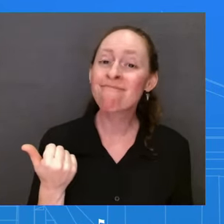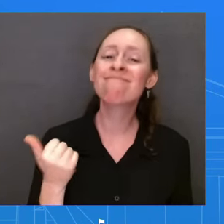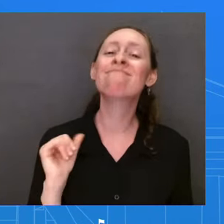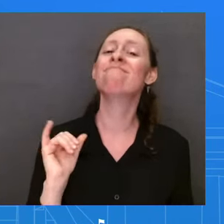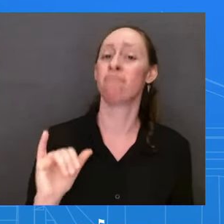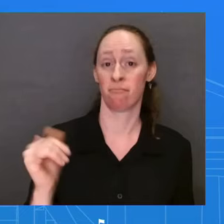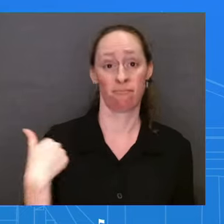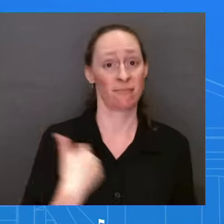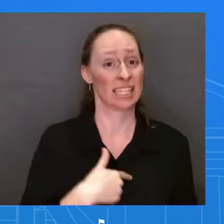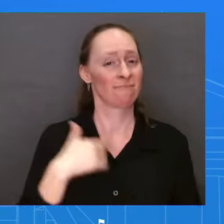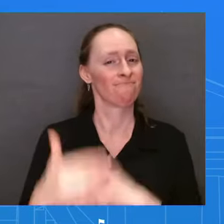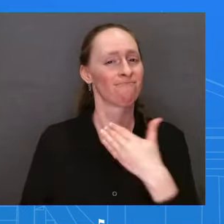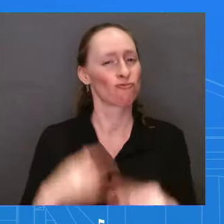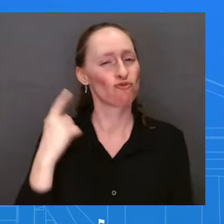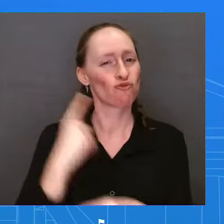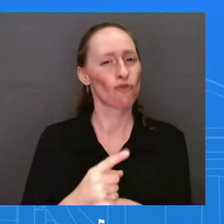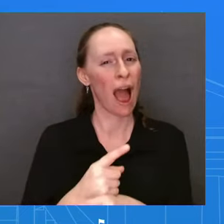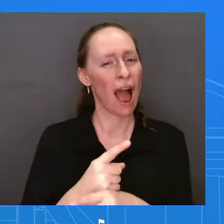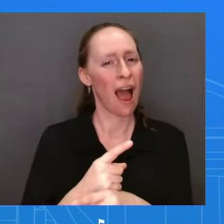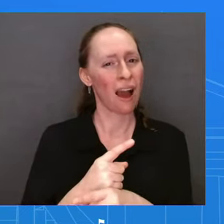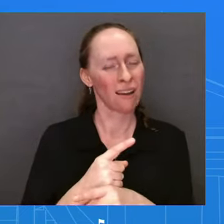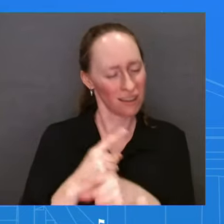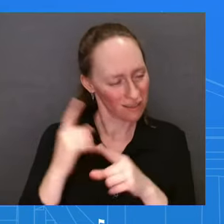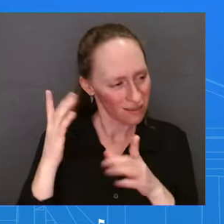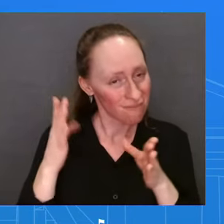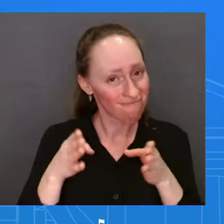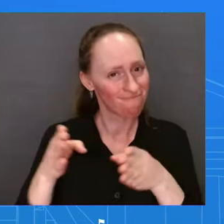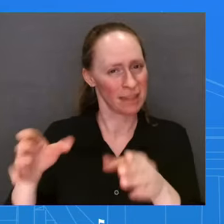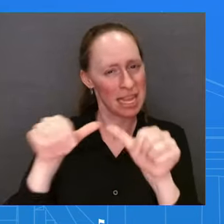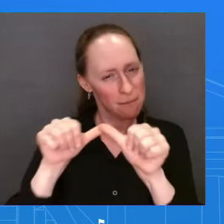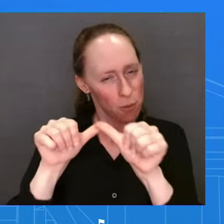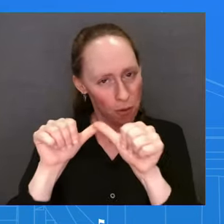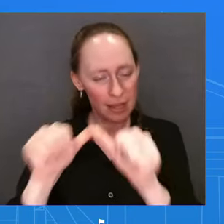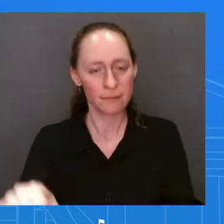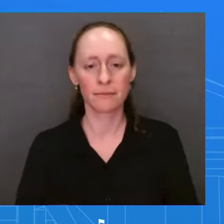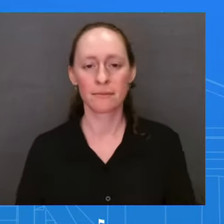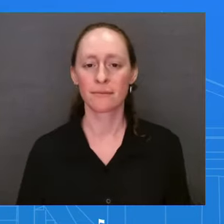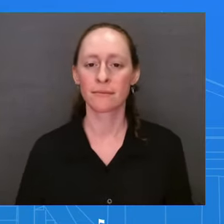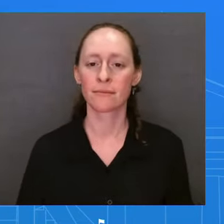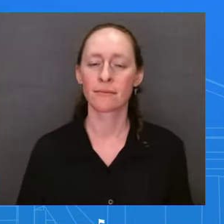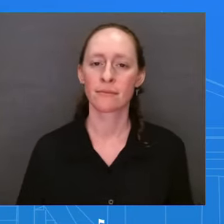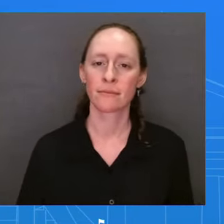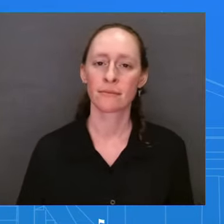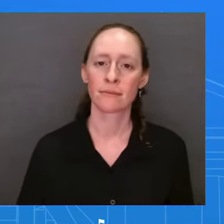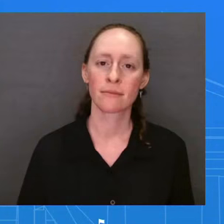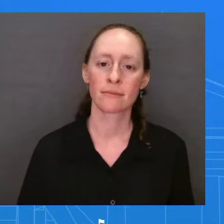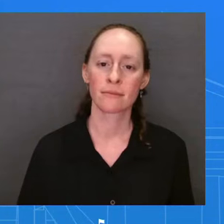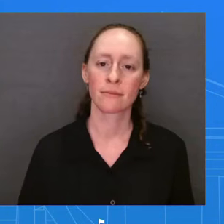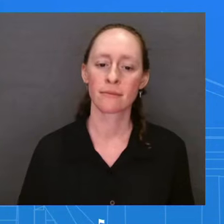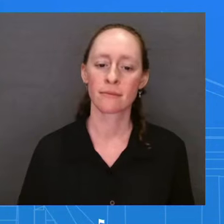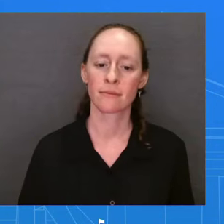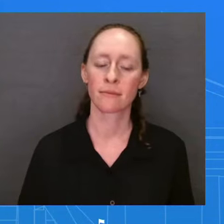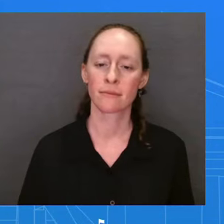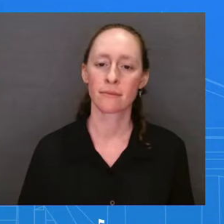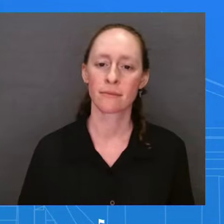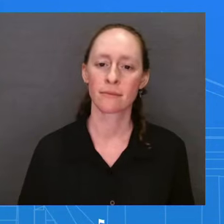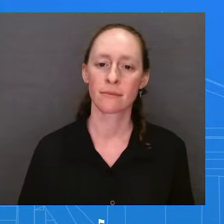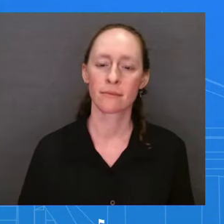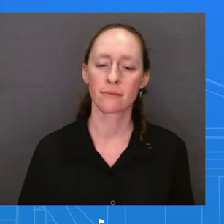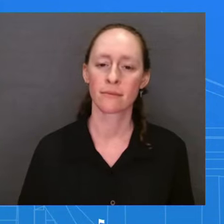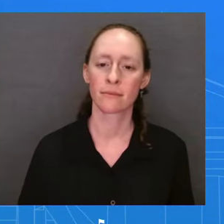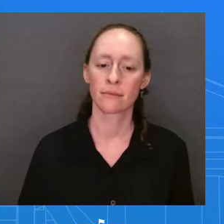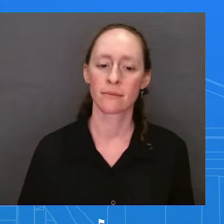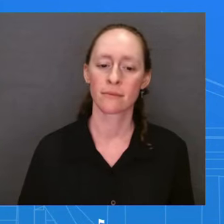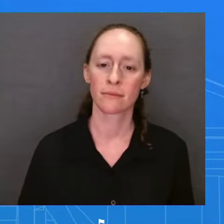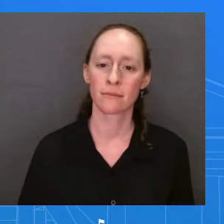our foot on the gas. Does the administration share the baseline view of the Federal Reserve that 2 percent inflation is the goal? Ms. I, as